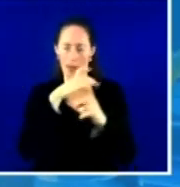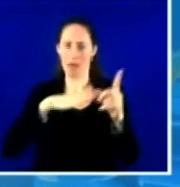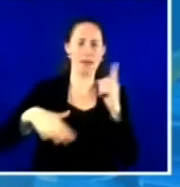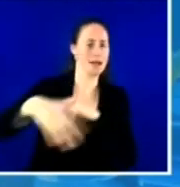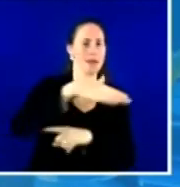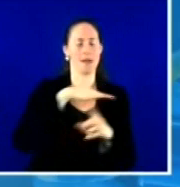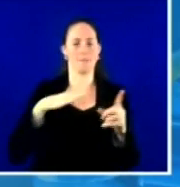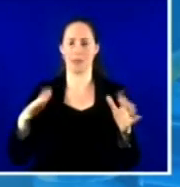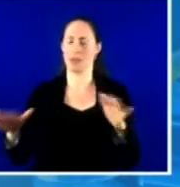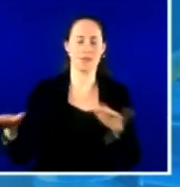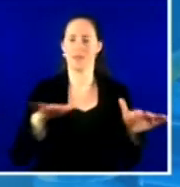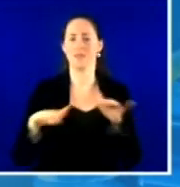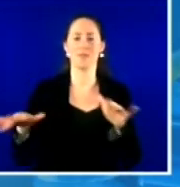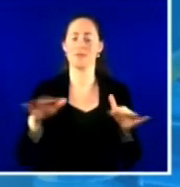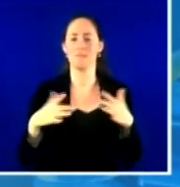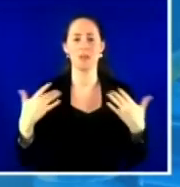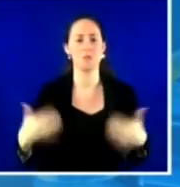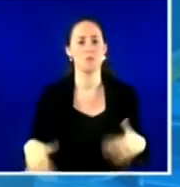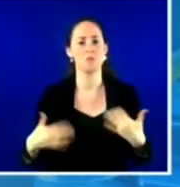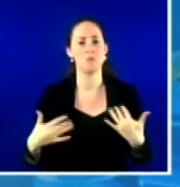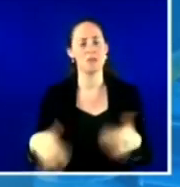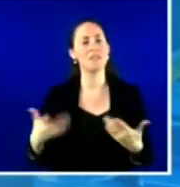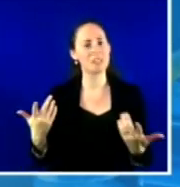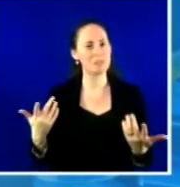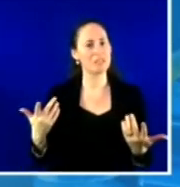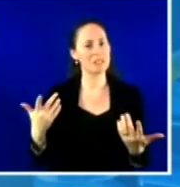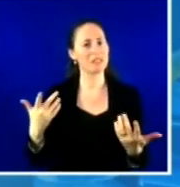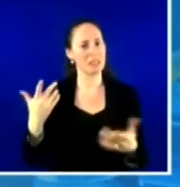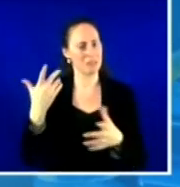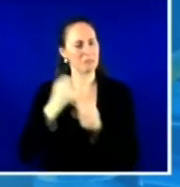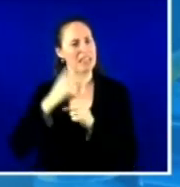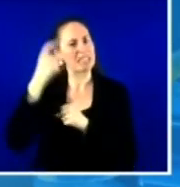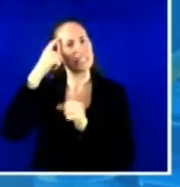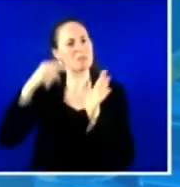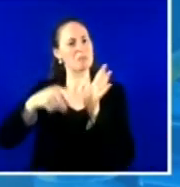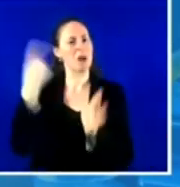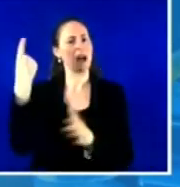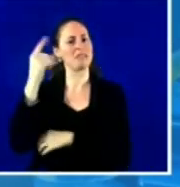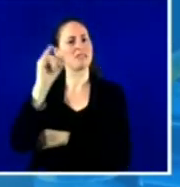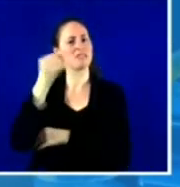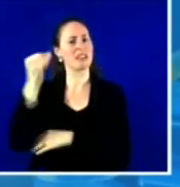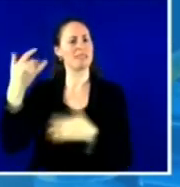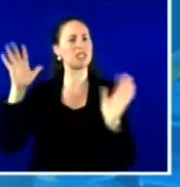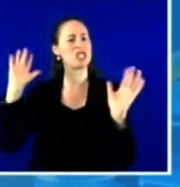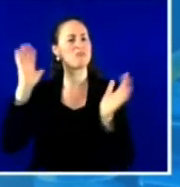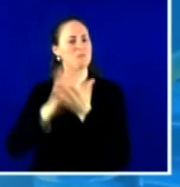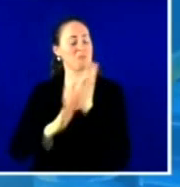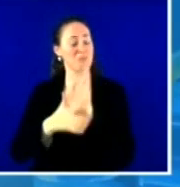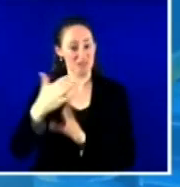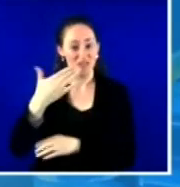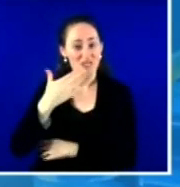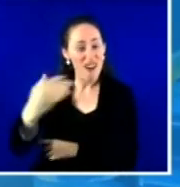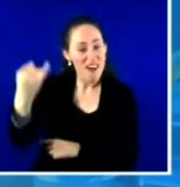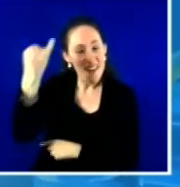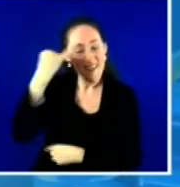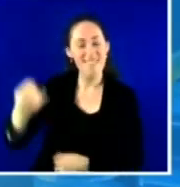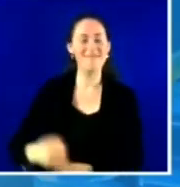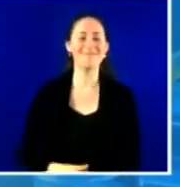dose, really having equity at the focus. And then also, Dr. Bindman, your ability to